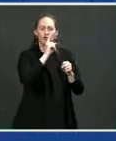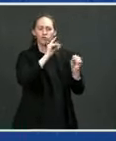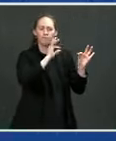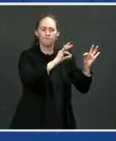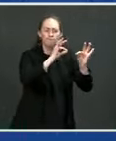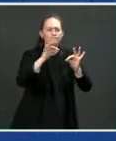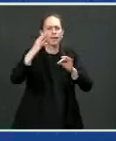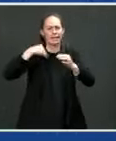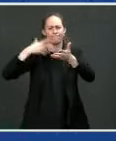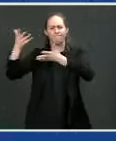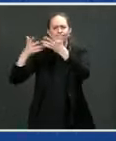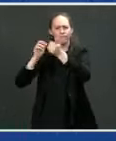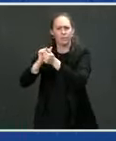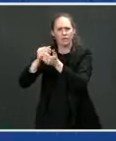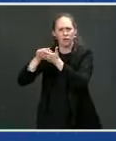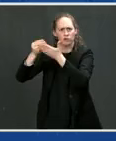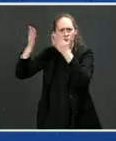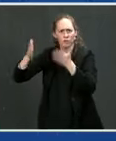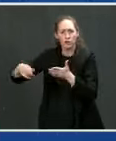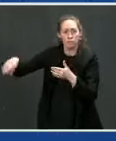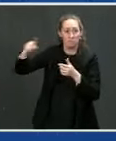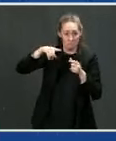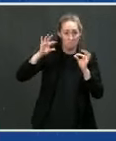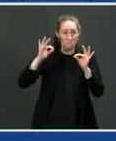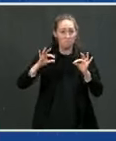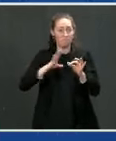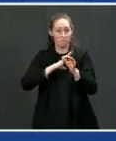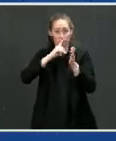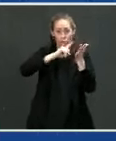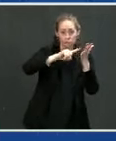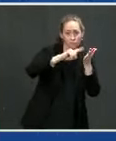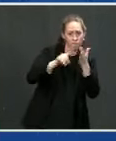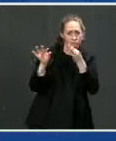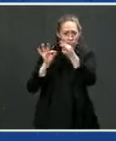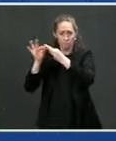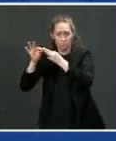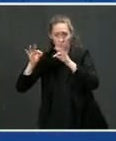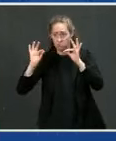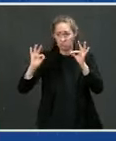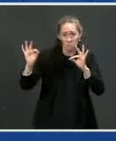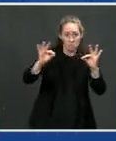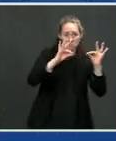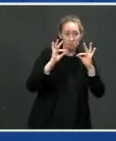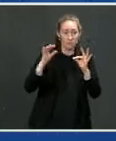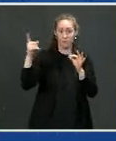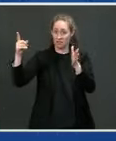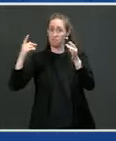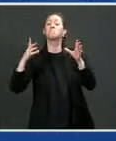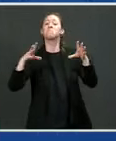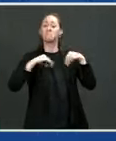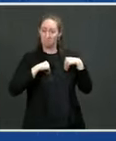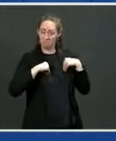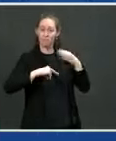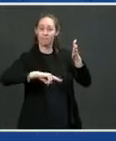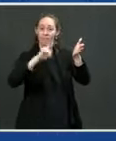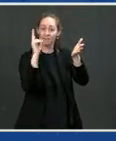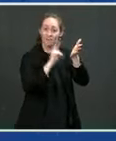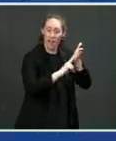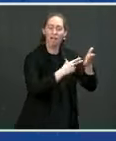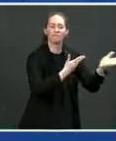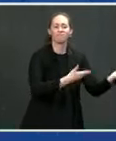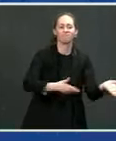The customer comes in. We perform our customer inspection. And once we get customer sign off, the buses are ready to ship and ready to go.